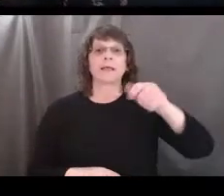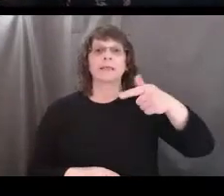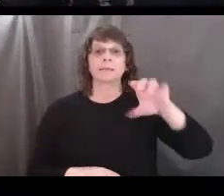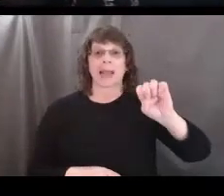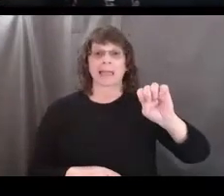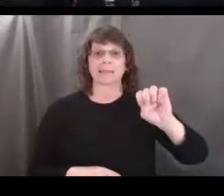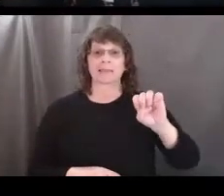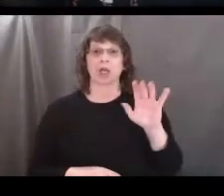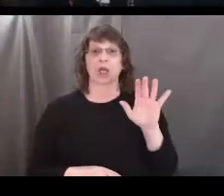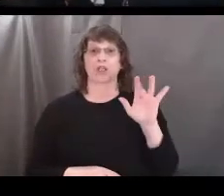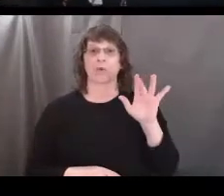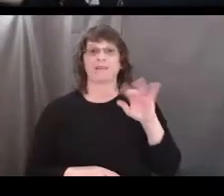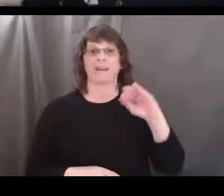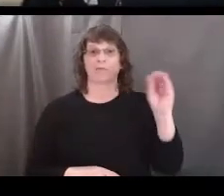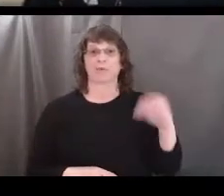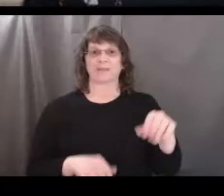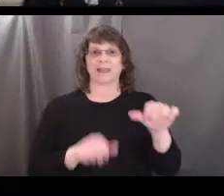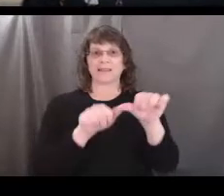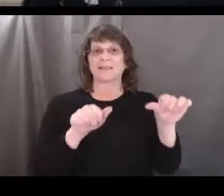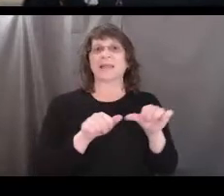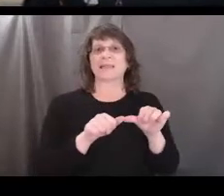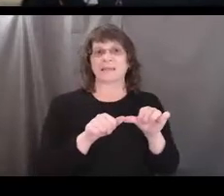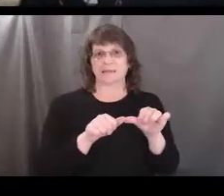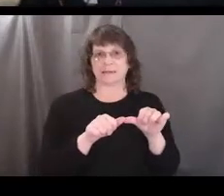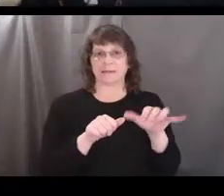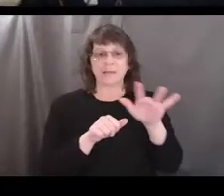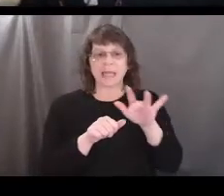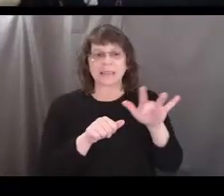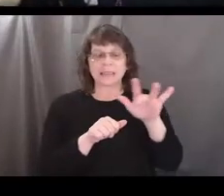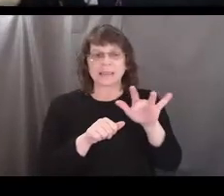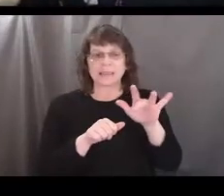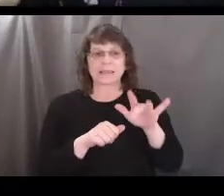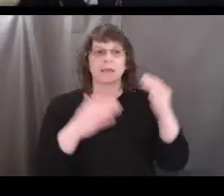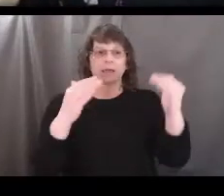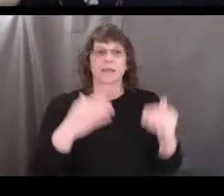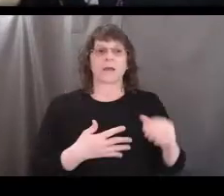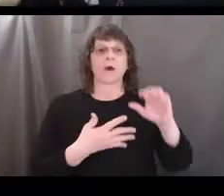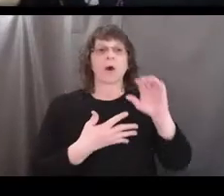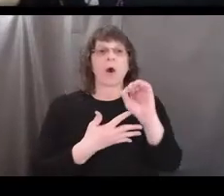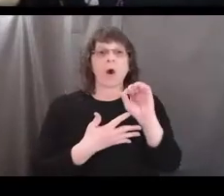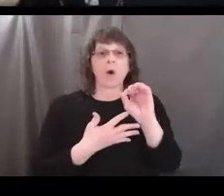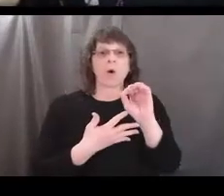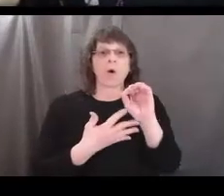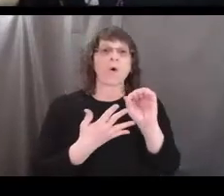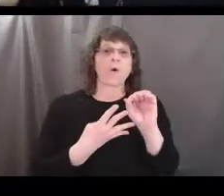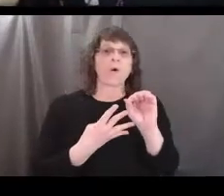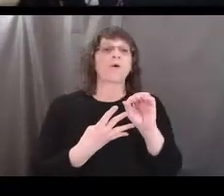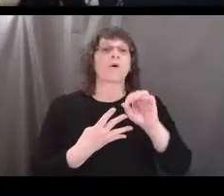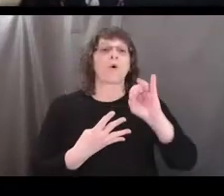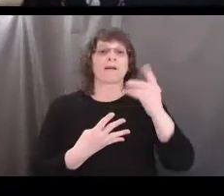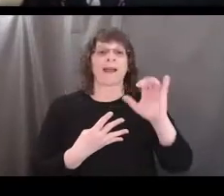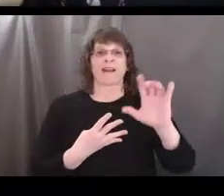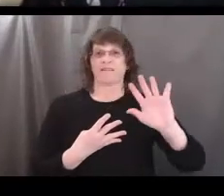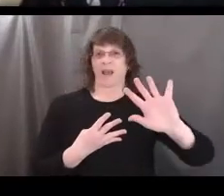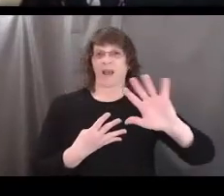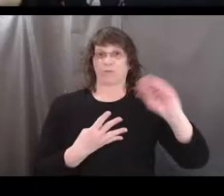25%. Organic is 5%.